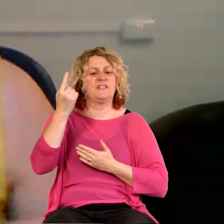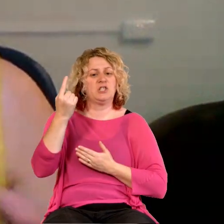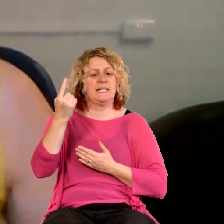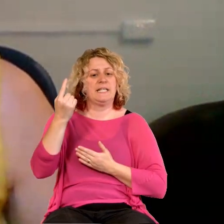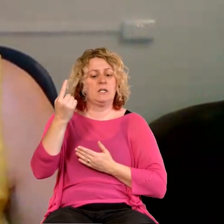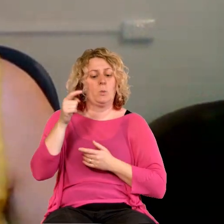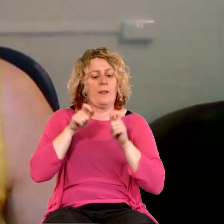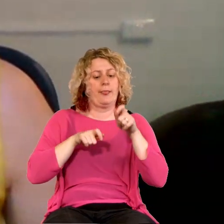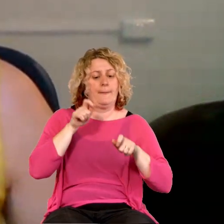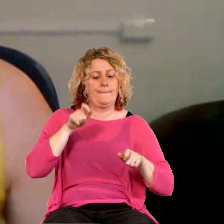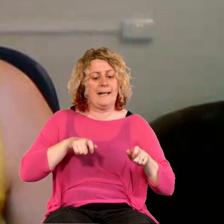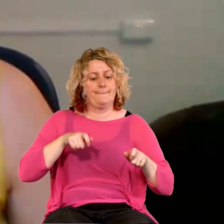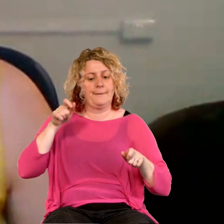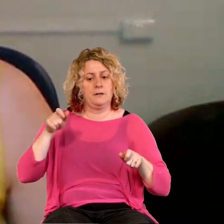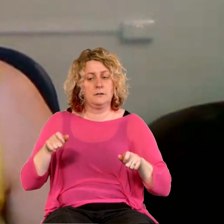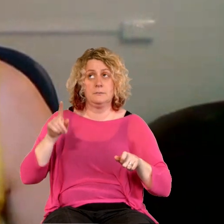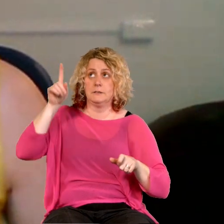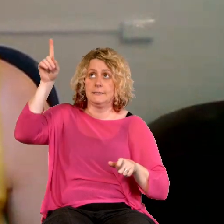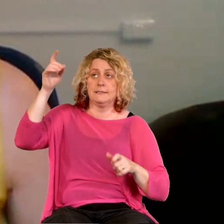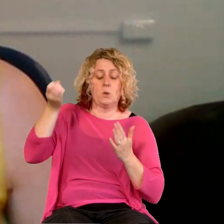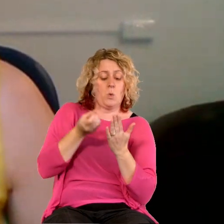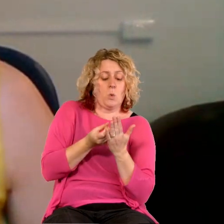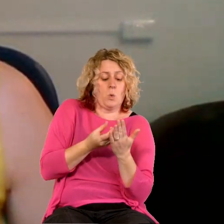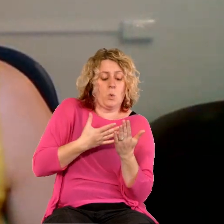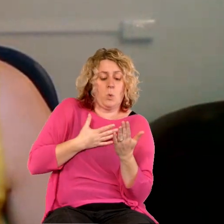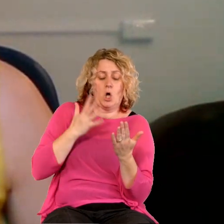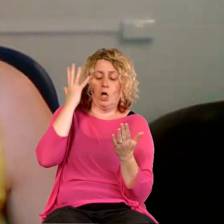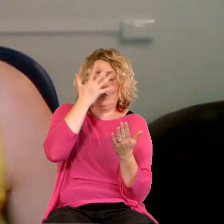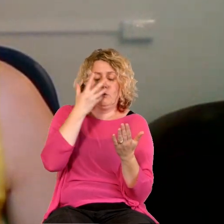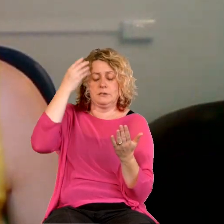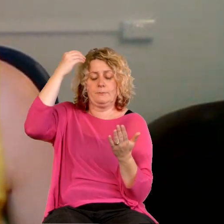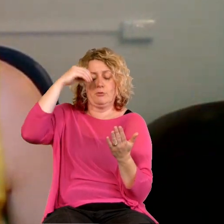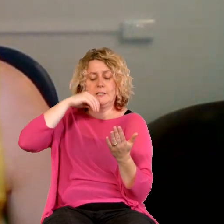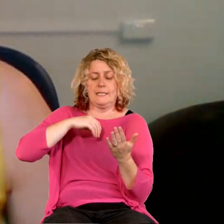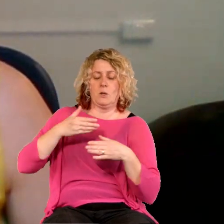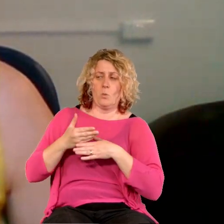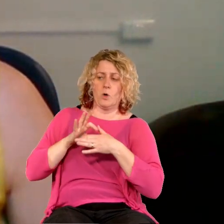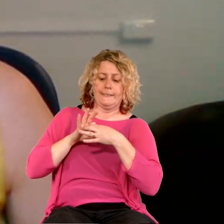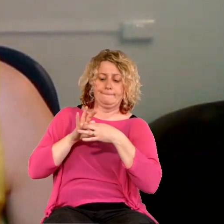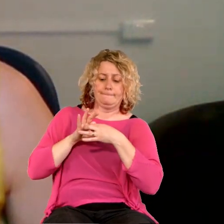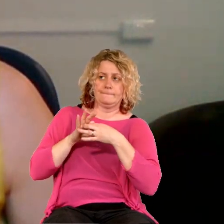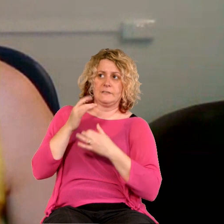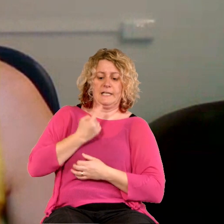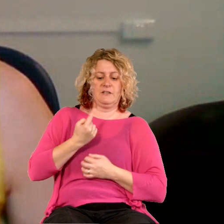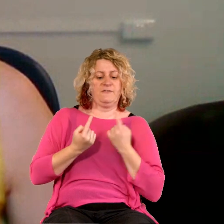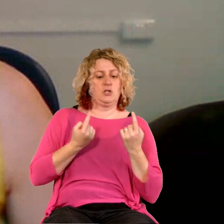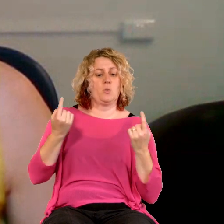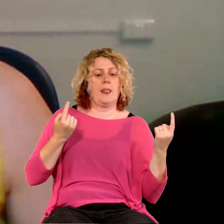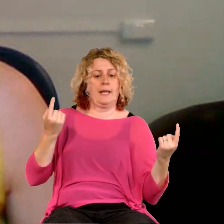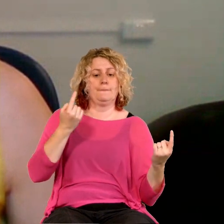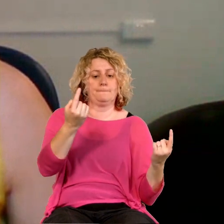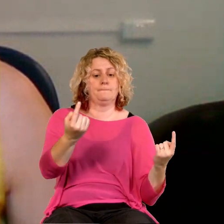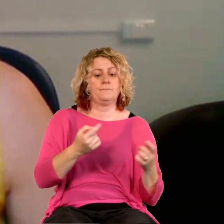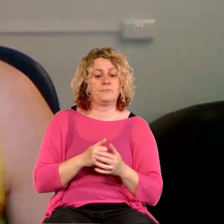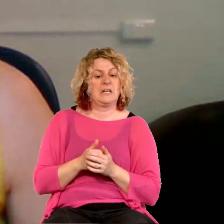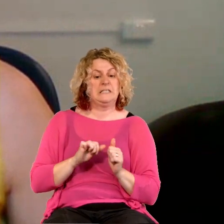of the gatherings that actually by his word and through his spirit, his disciples are growing in all sorts of ways in